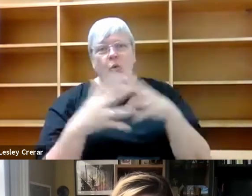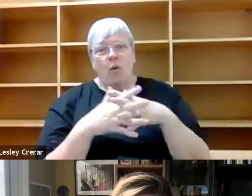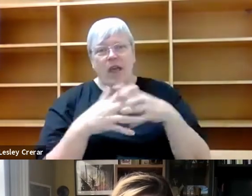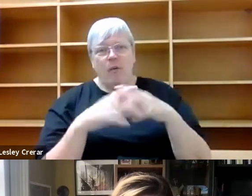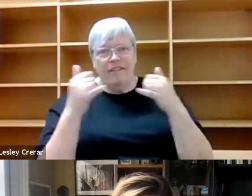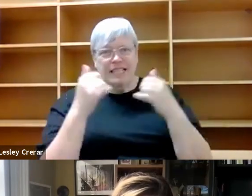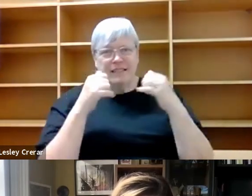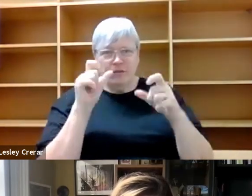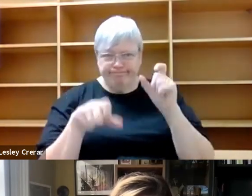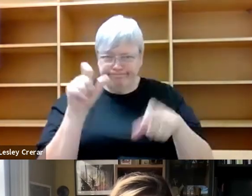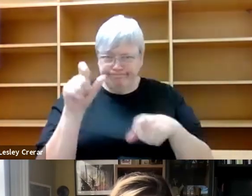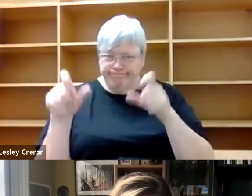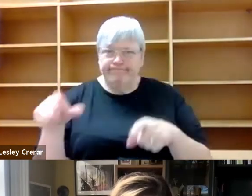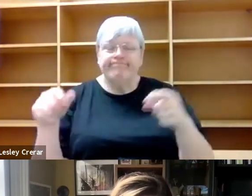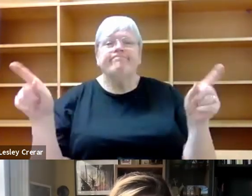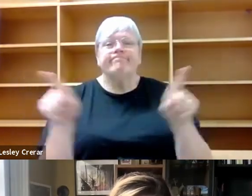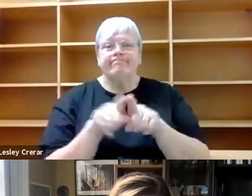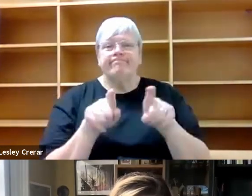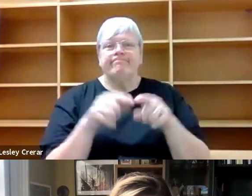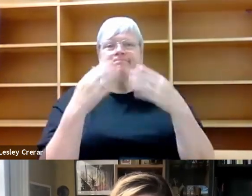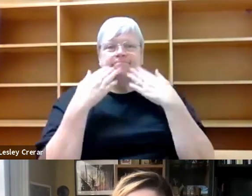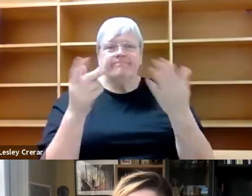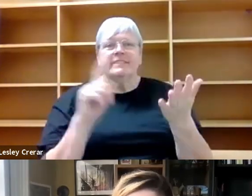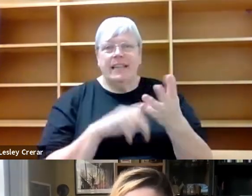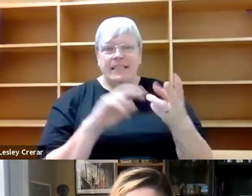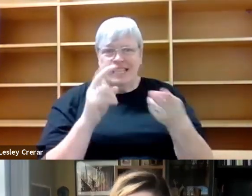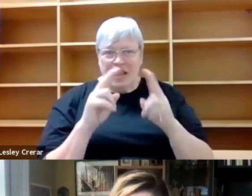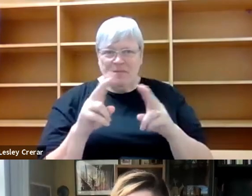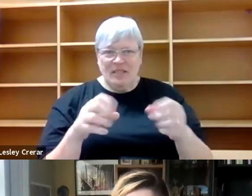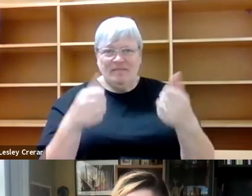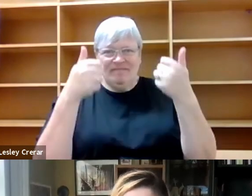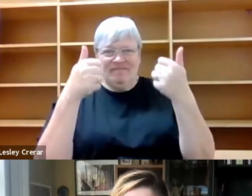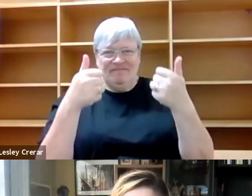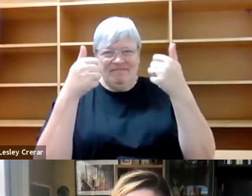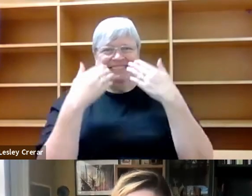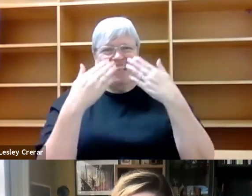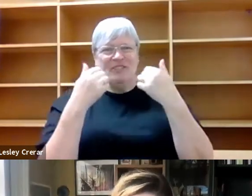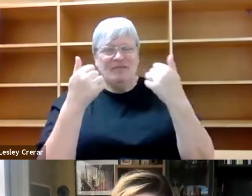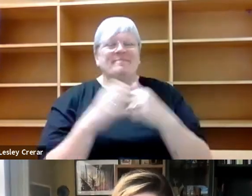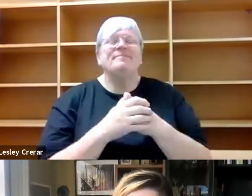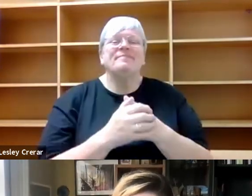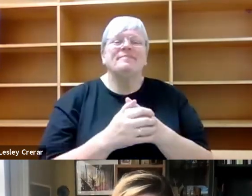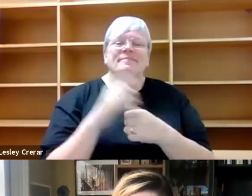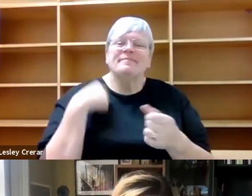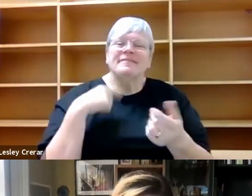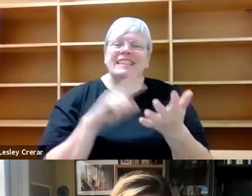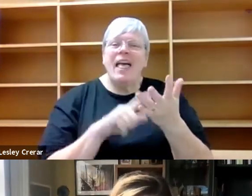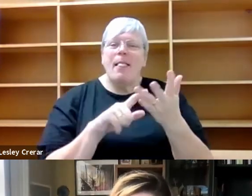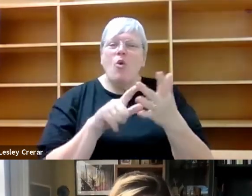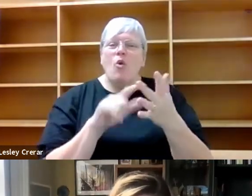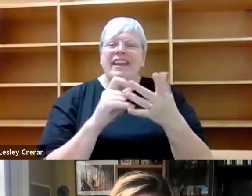making this possible. And thank you, course, to Leslie, our wonderful BSL interpreter, and Louise, our wonderful live captioner,